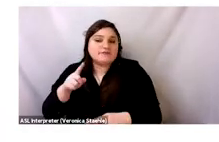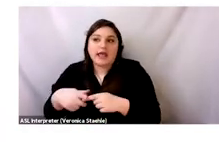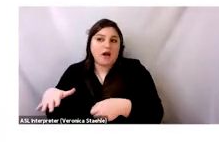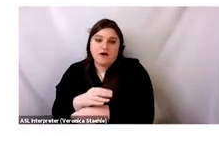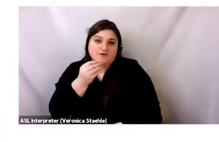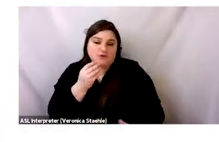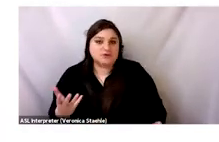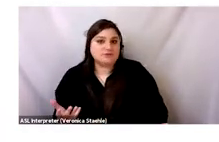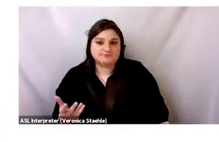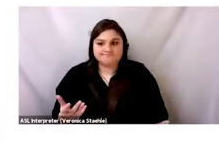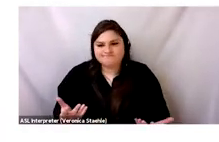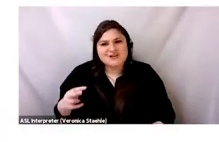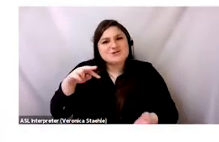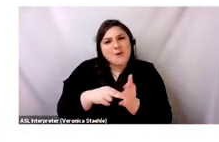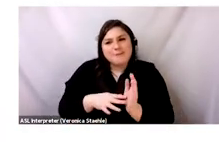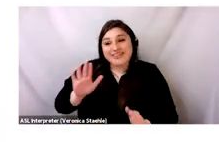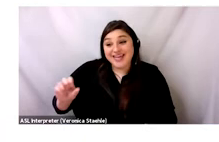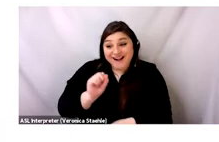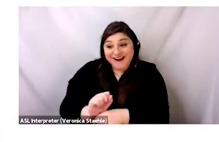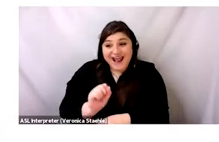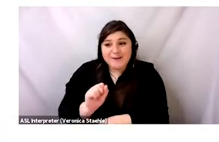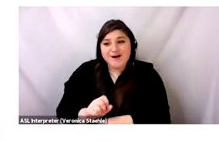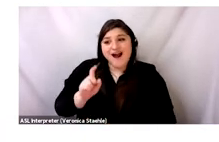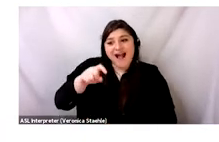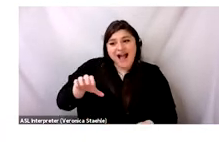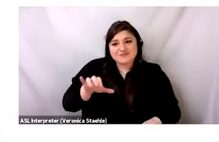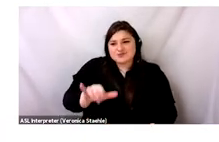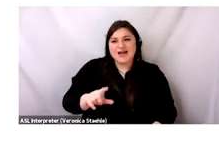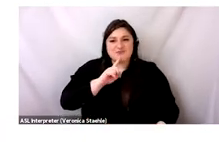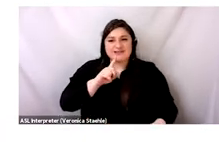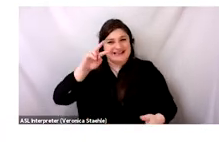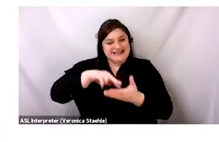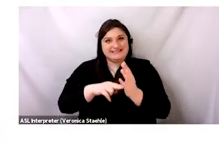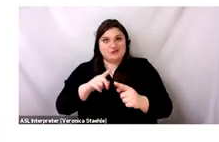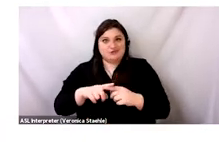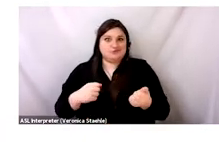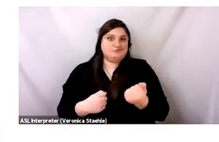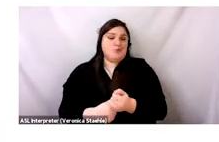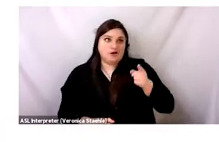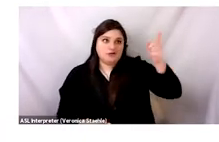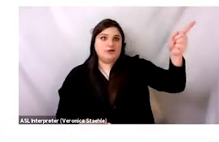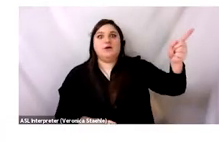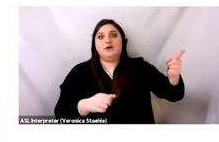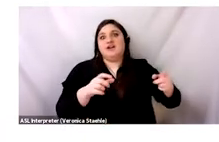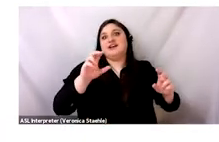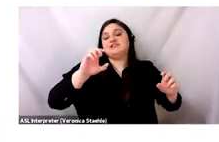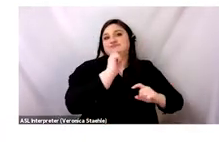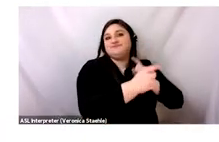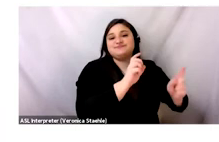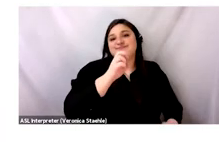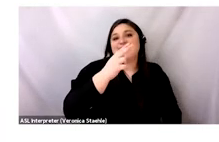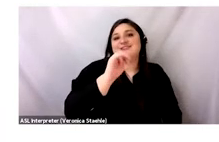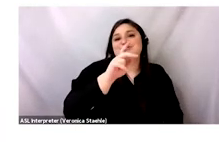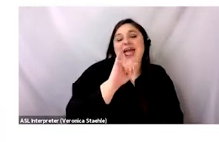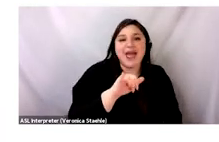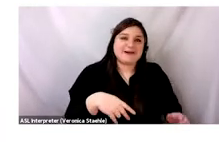And again, their labor is necessary for consummate of defunction, which means that their labor is necessary to fulfill, you know, the reuse, charity,